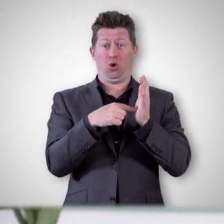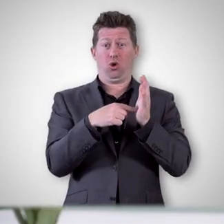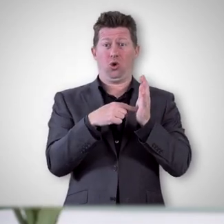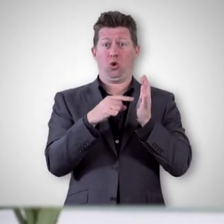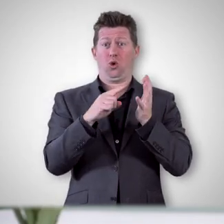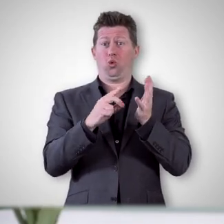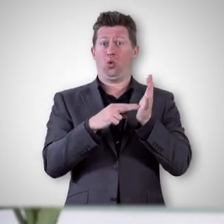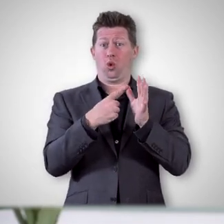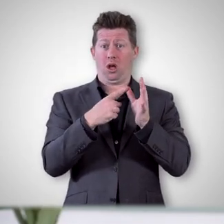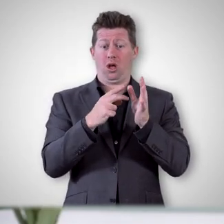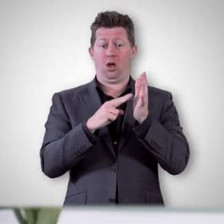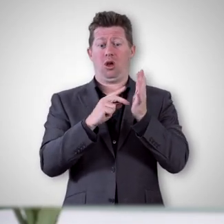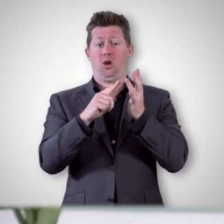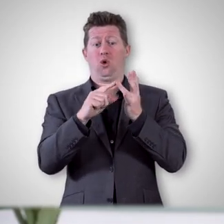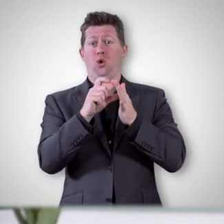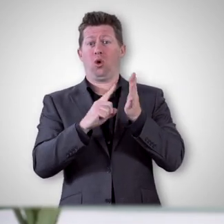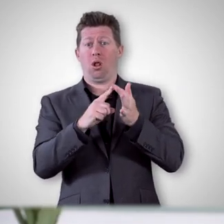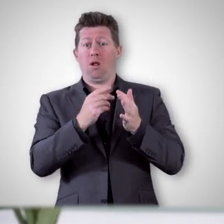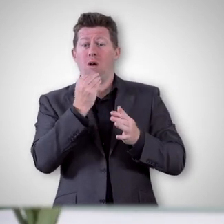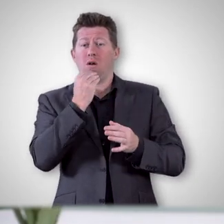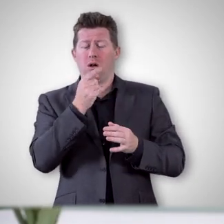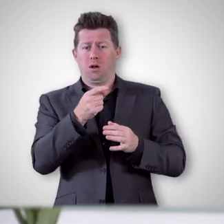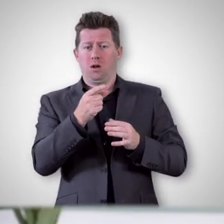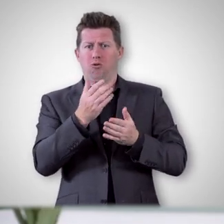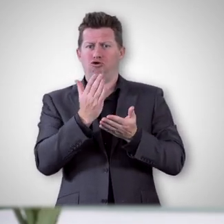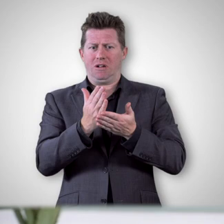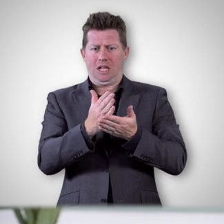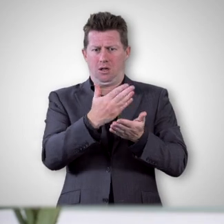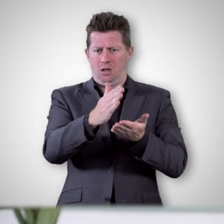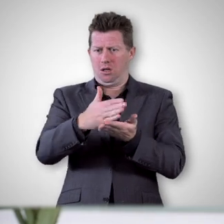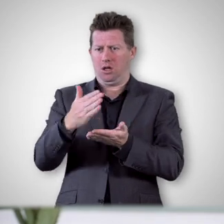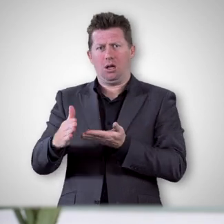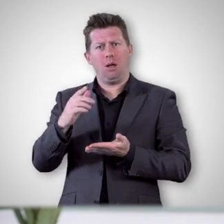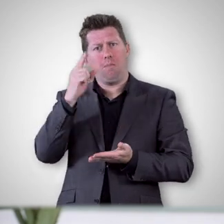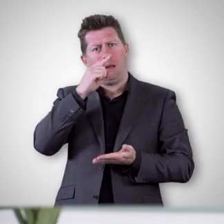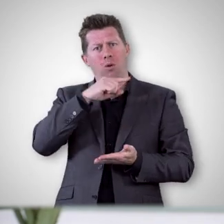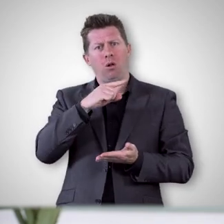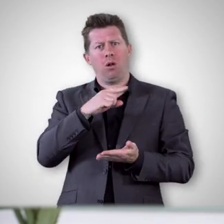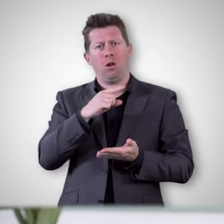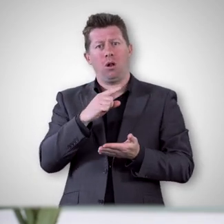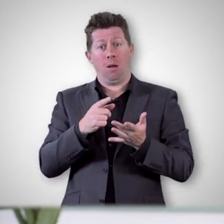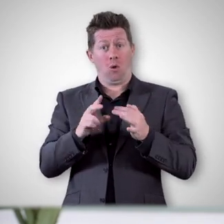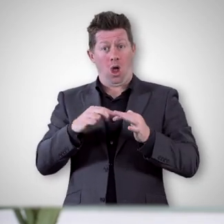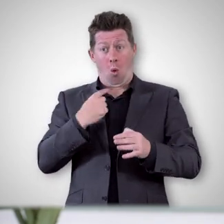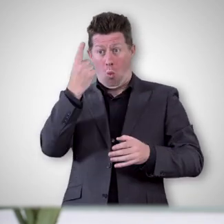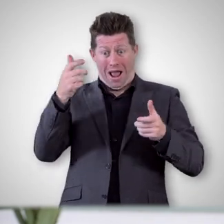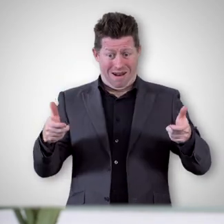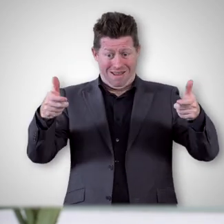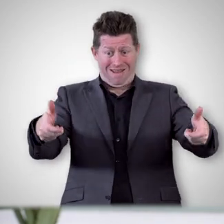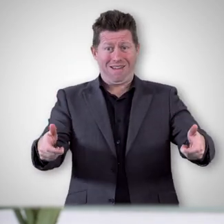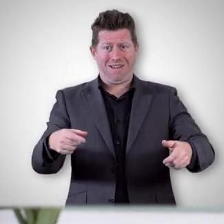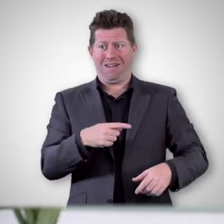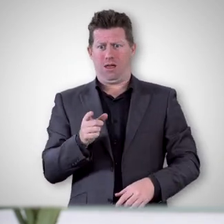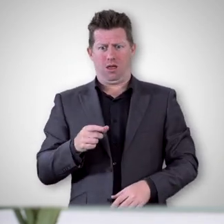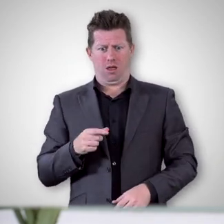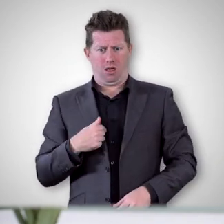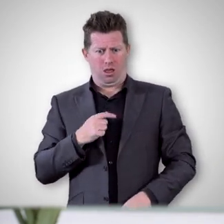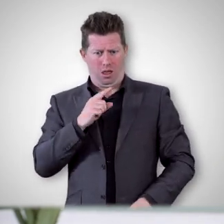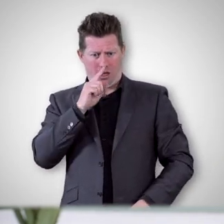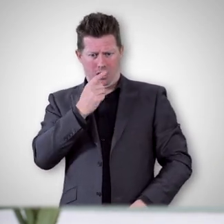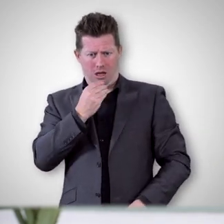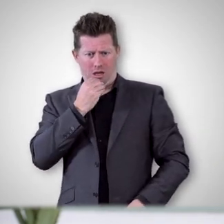that tuna noodle casserole excludes many people because if you sat down and that is the only thing I put in front of you,